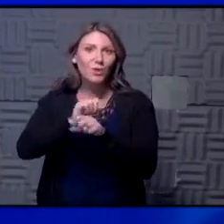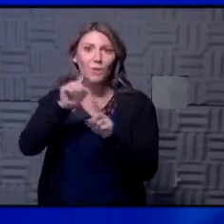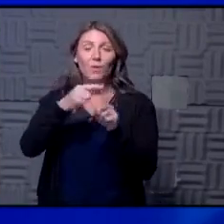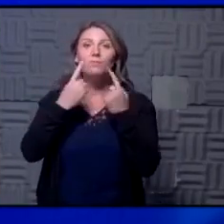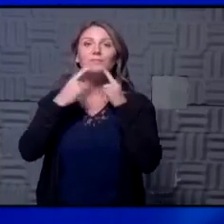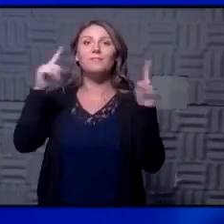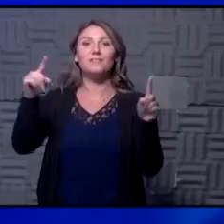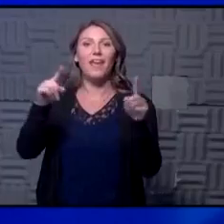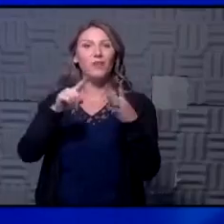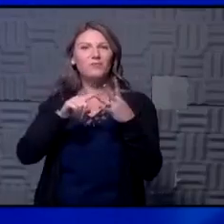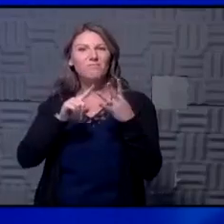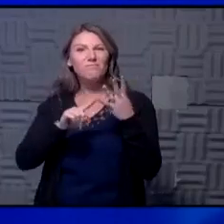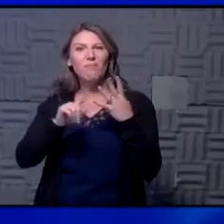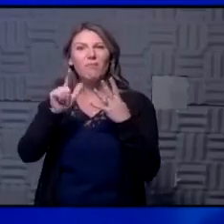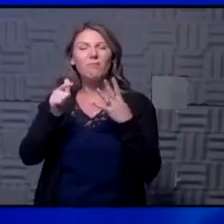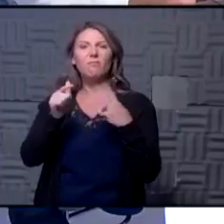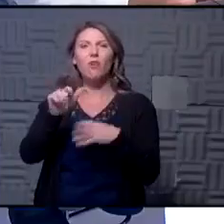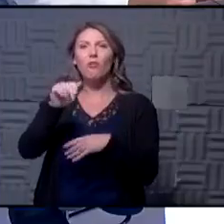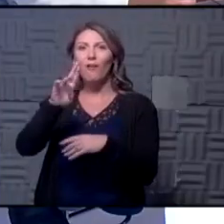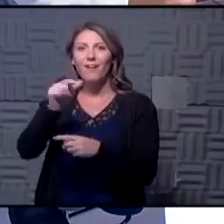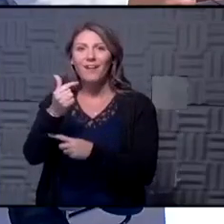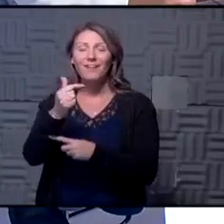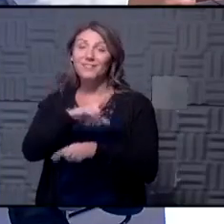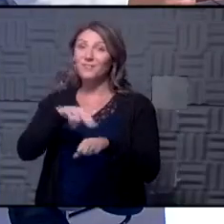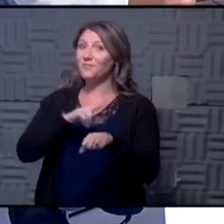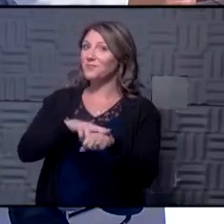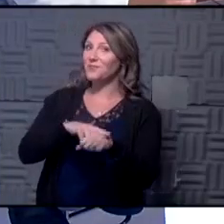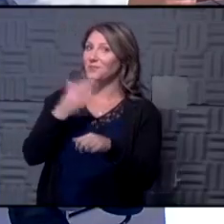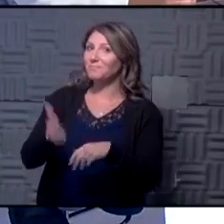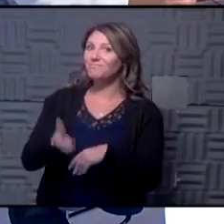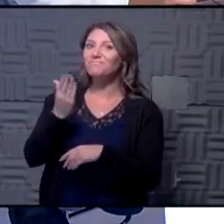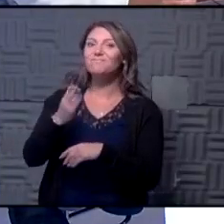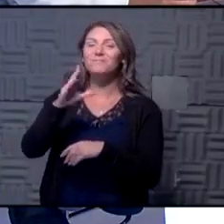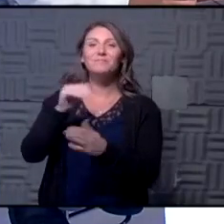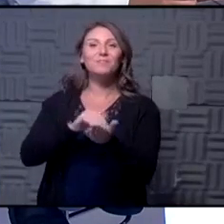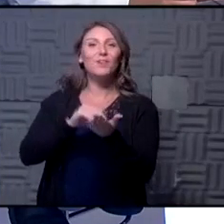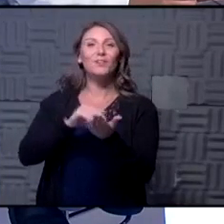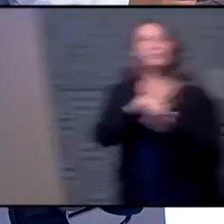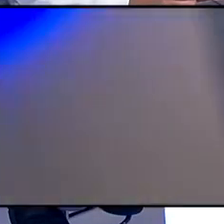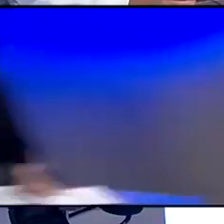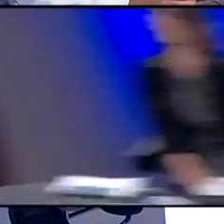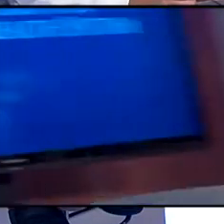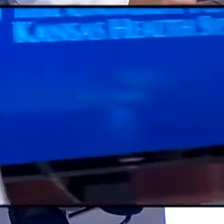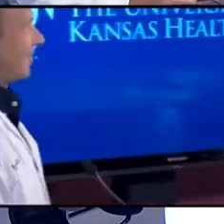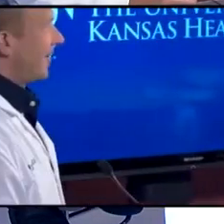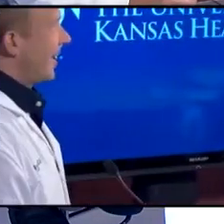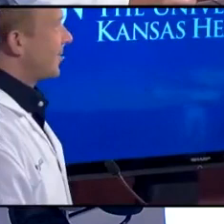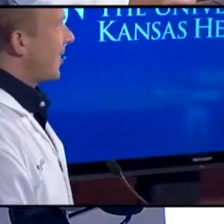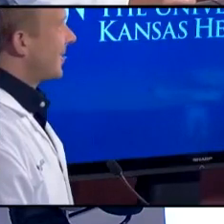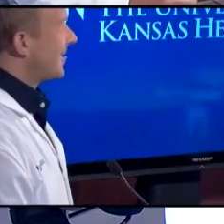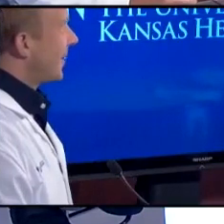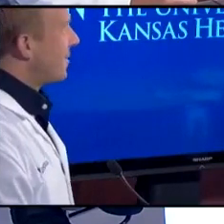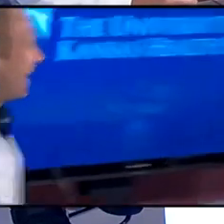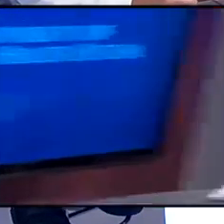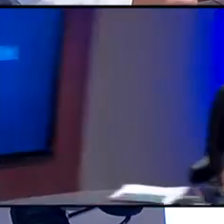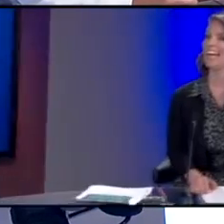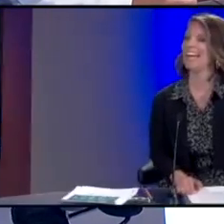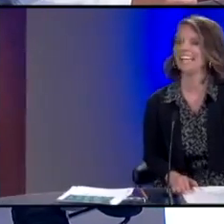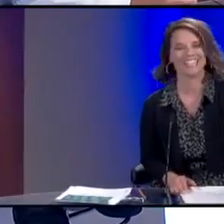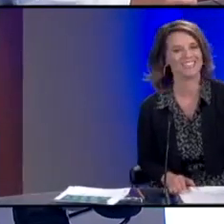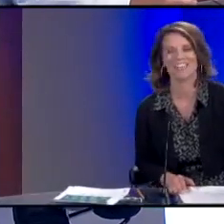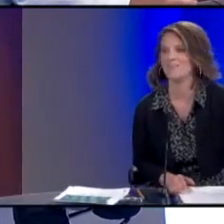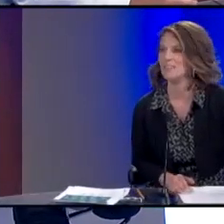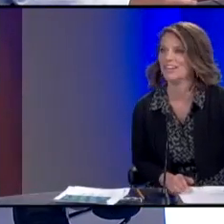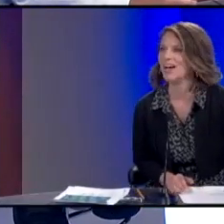to our guests in just a moment but of course as always dr. Dana Hawkinson is here with me today and we're gonna talk about the numbers what do you know yeah right as always like a bad